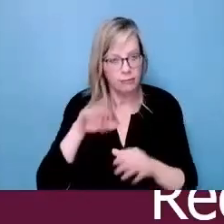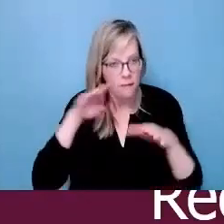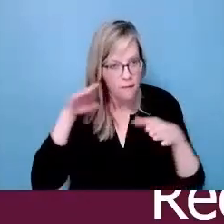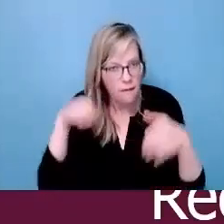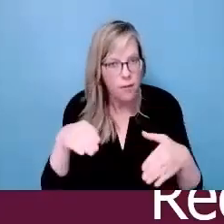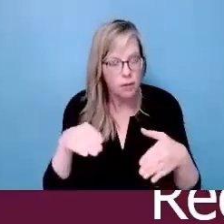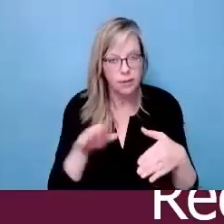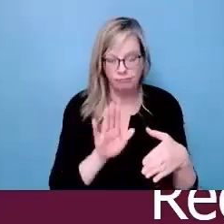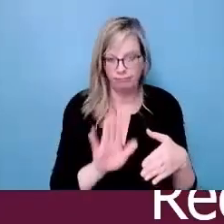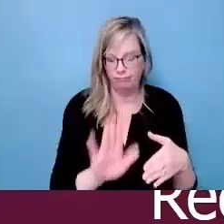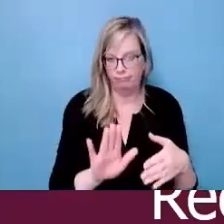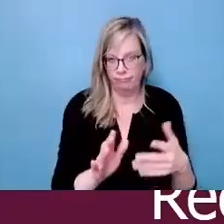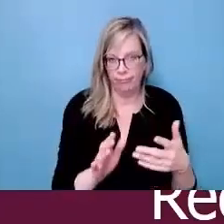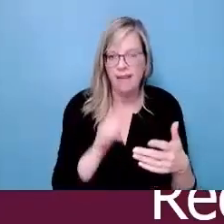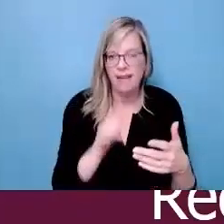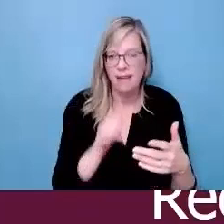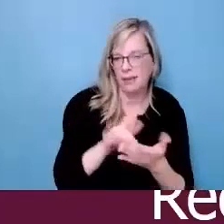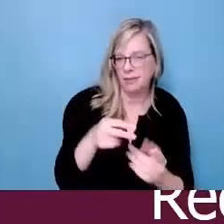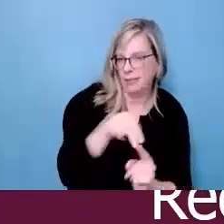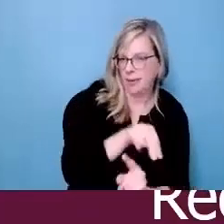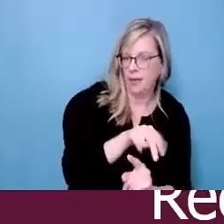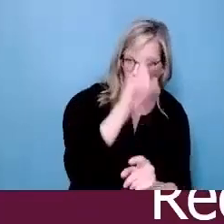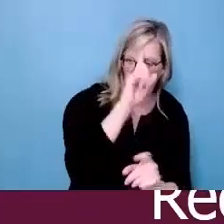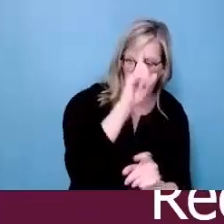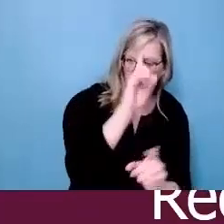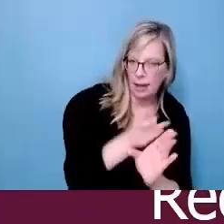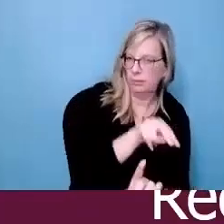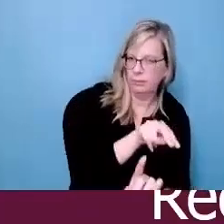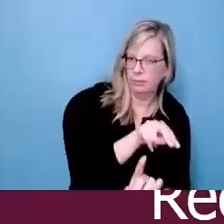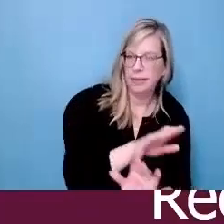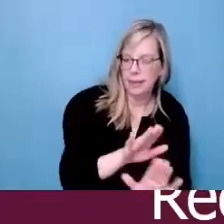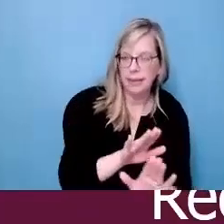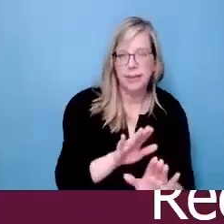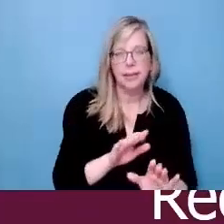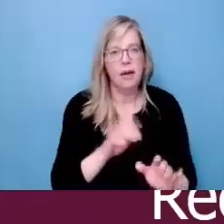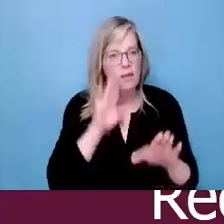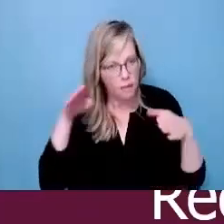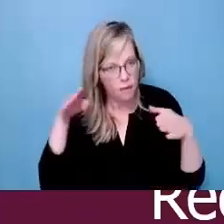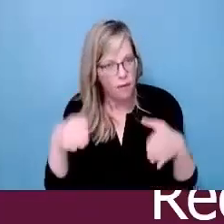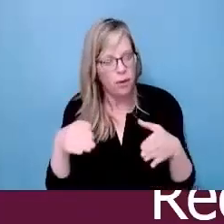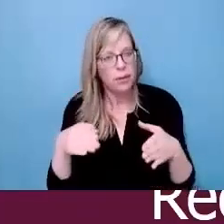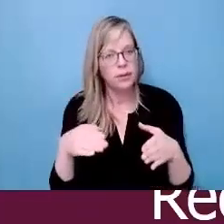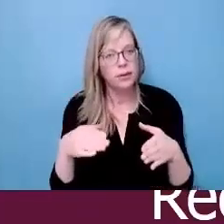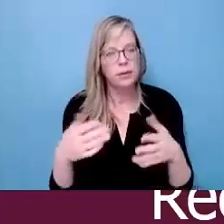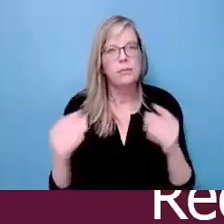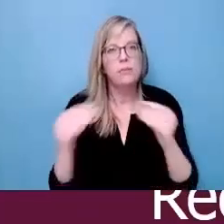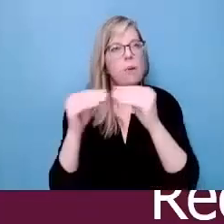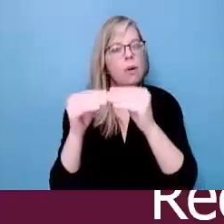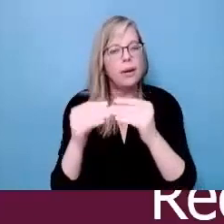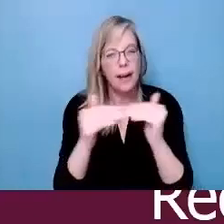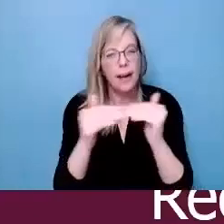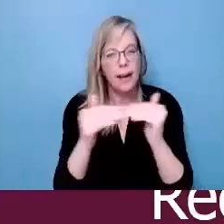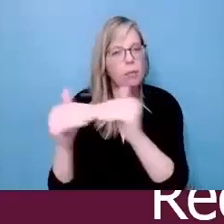entire idea of less have less focus on the medical or psychiatric models of disability and far more on a